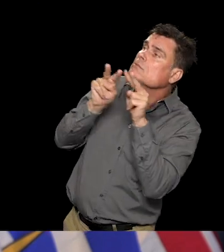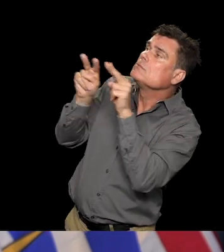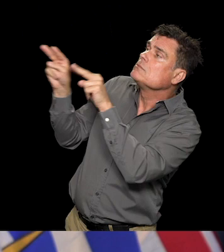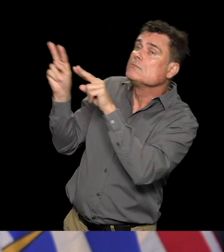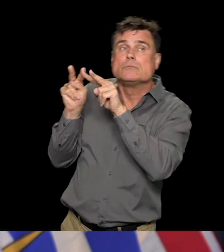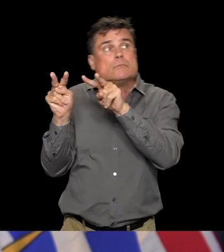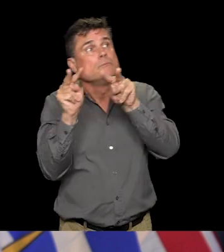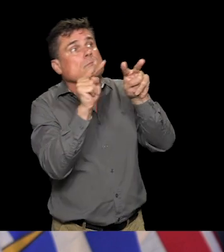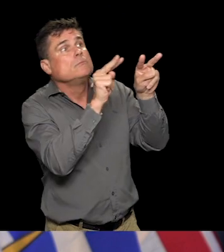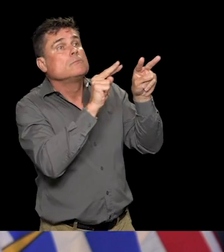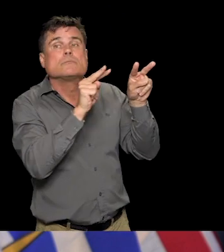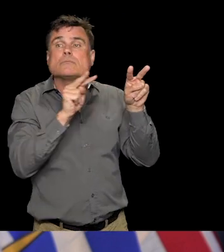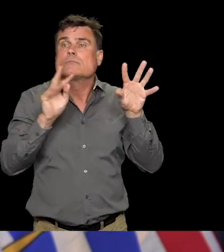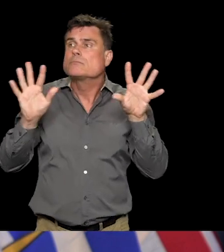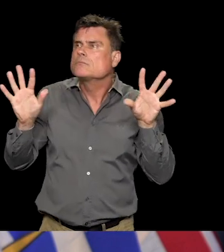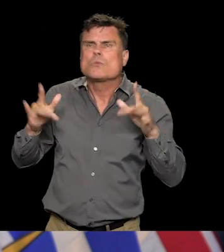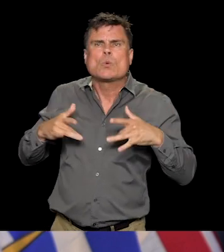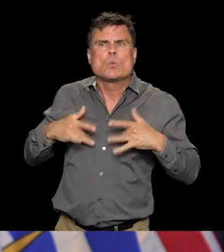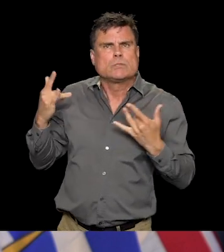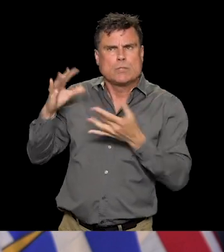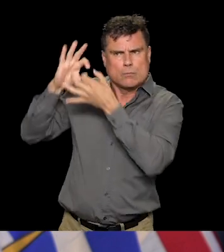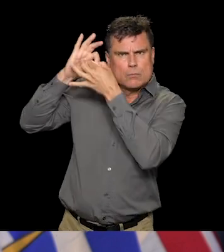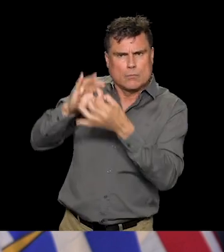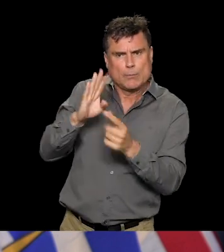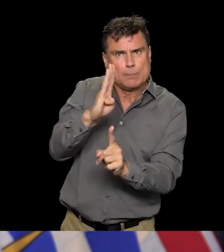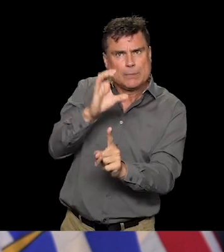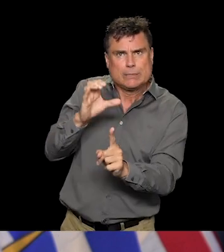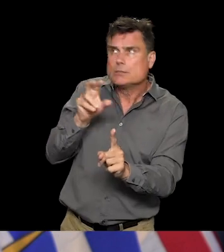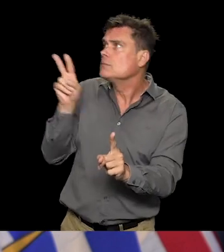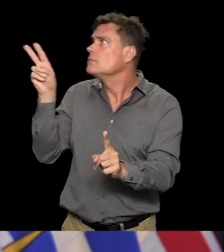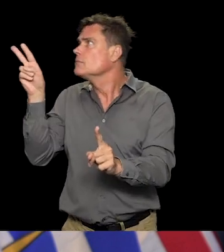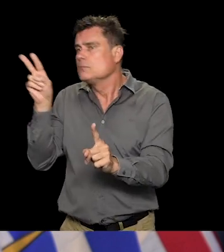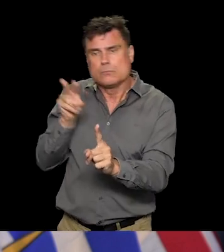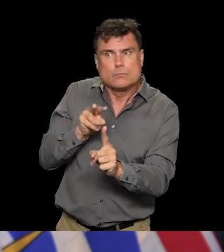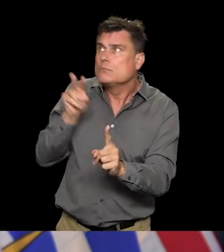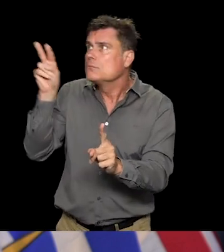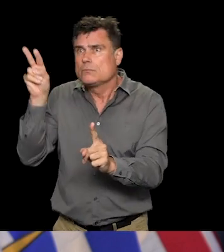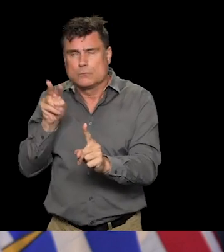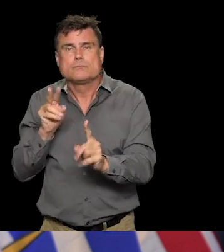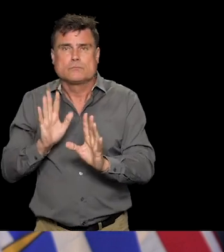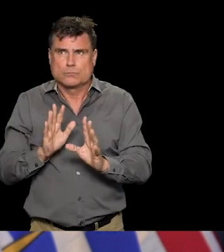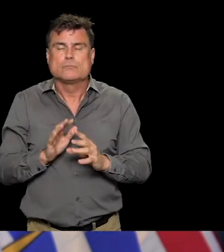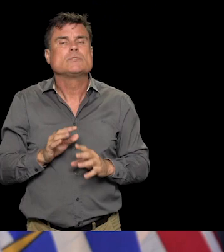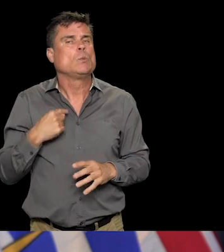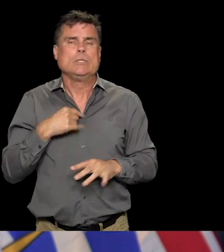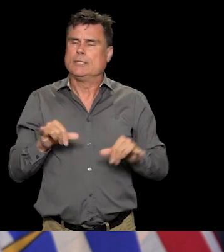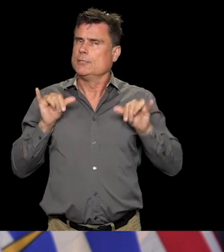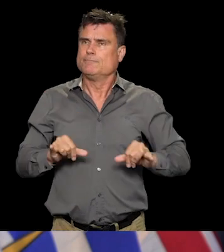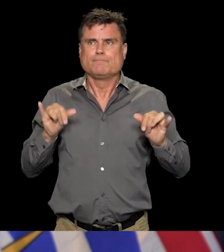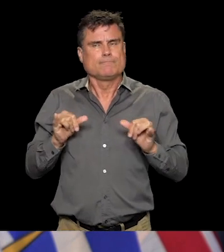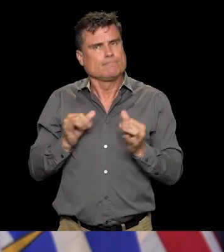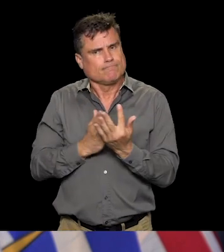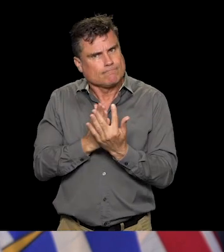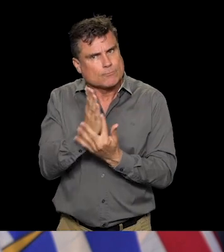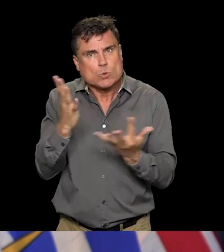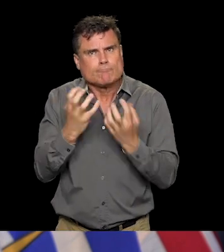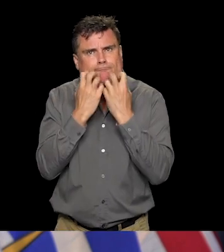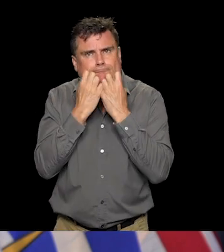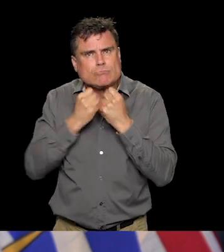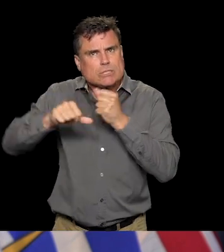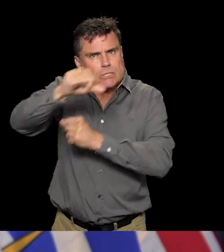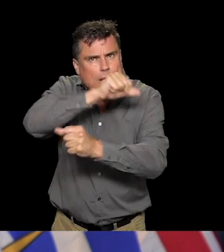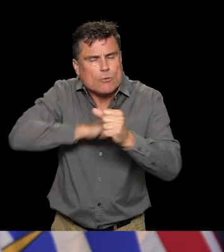And we need to take our measures that we have learned that we continue to need to protect our communities, our families, and our province.